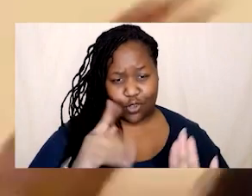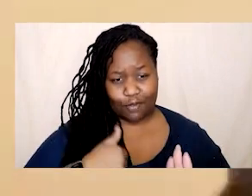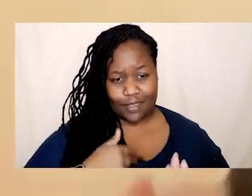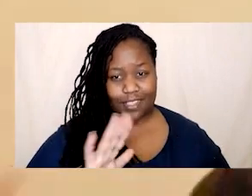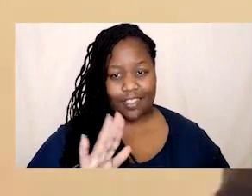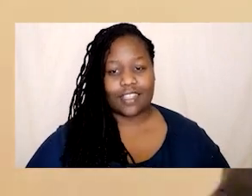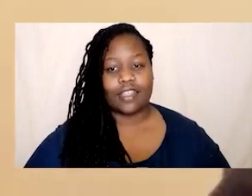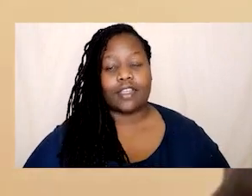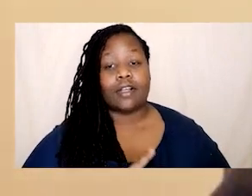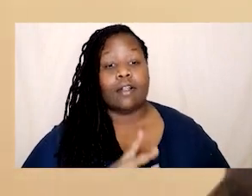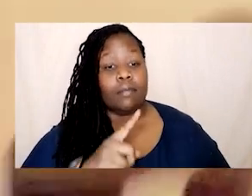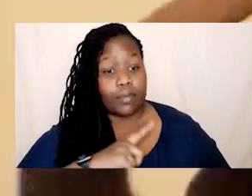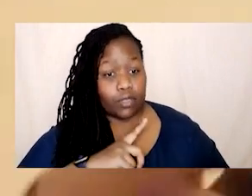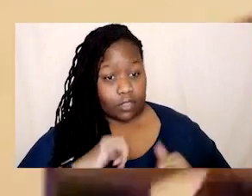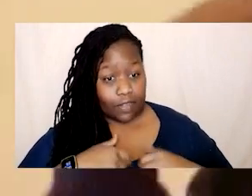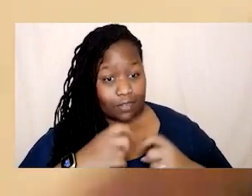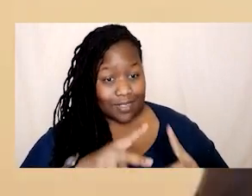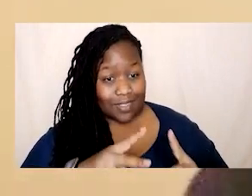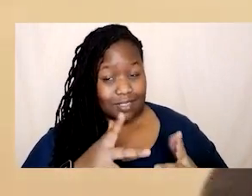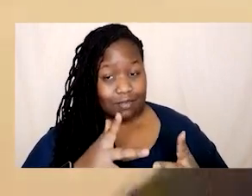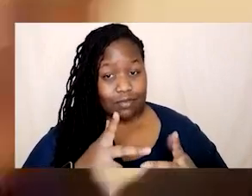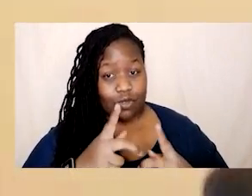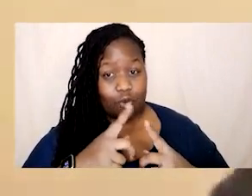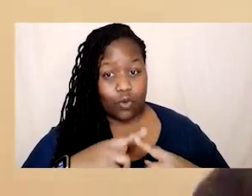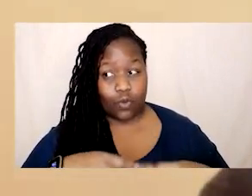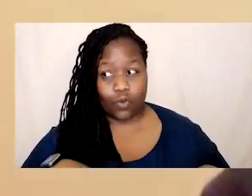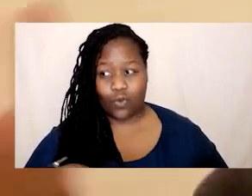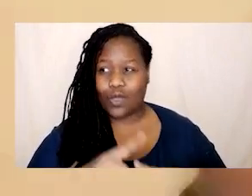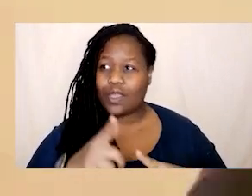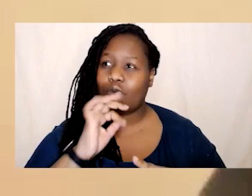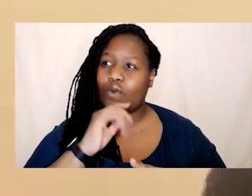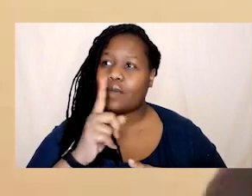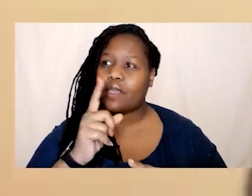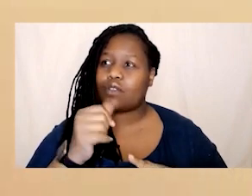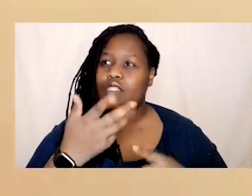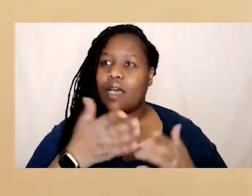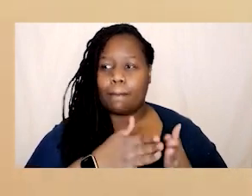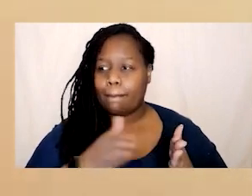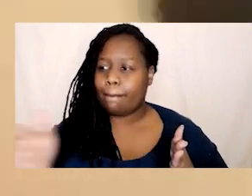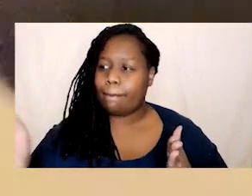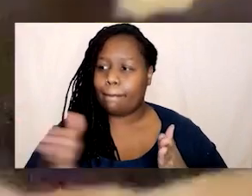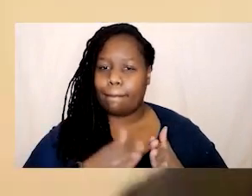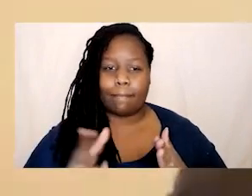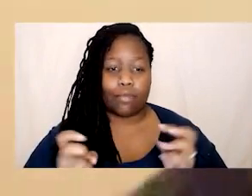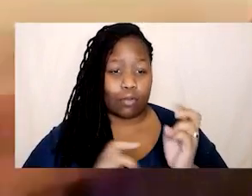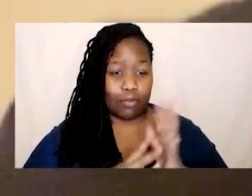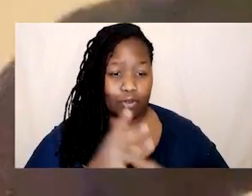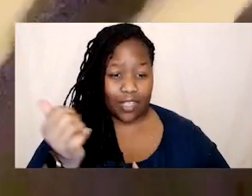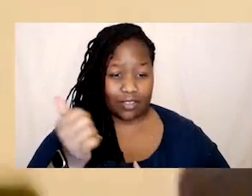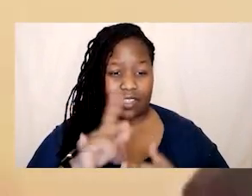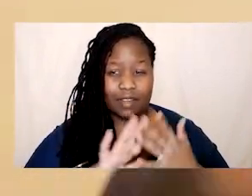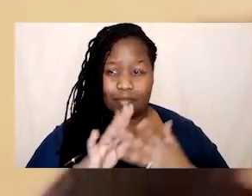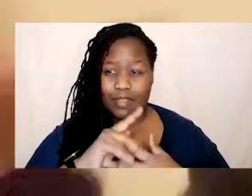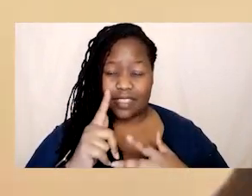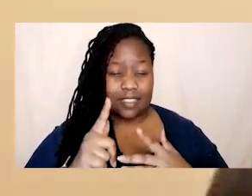because of our system right like i feel like we're always going to be on some spectrum i think burnout where you've got like massive exhaustion